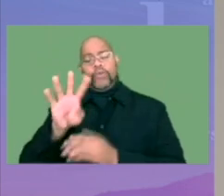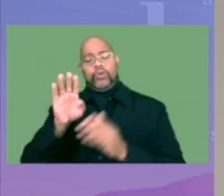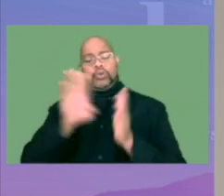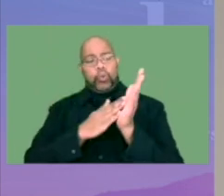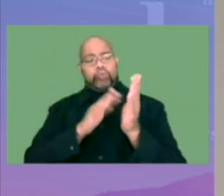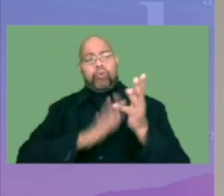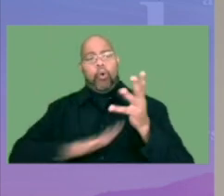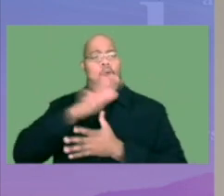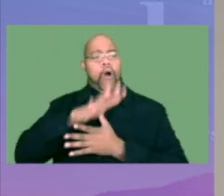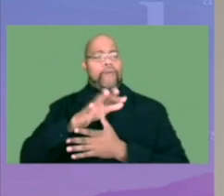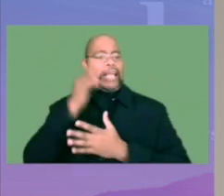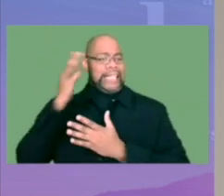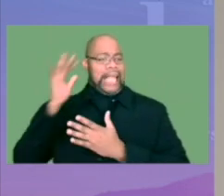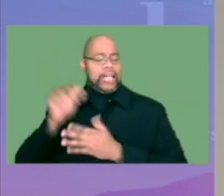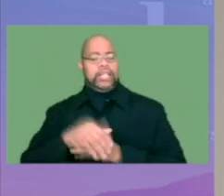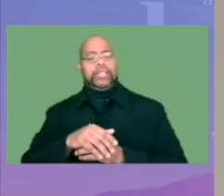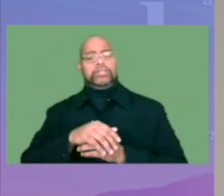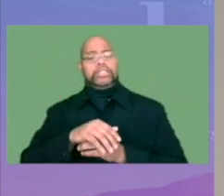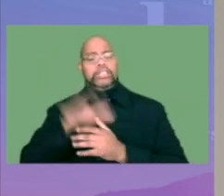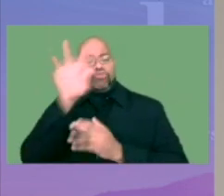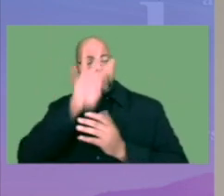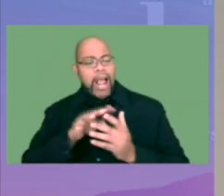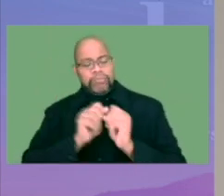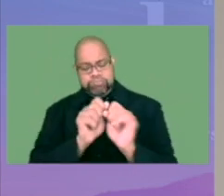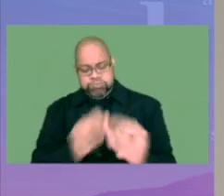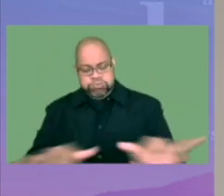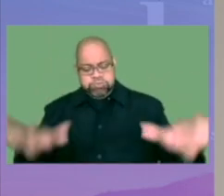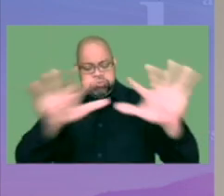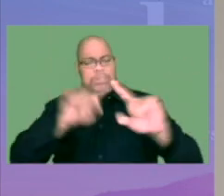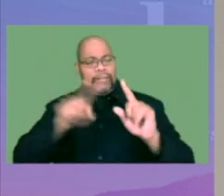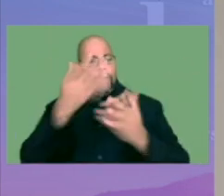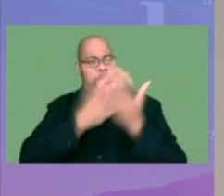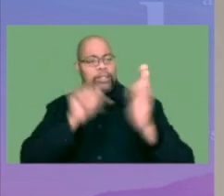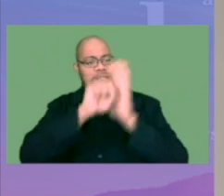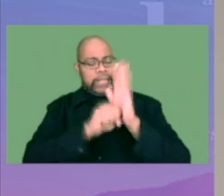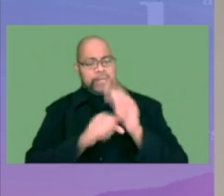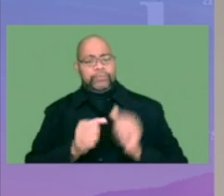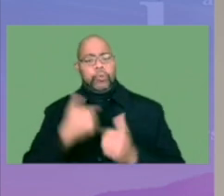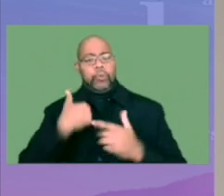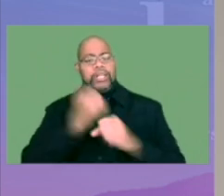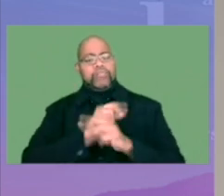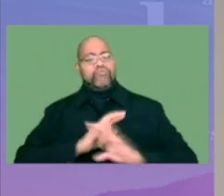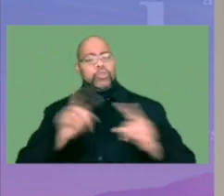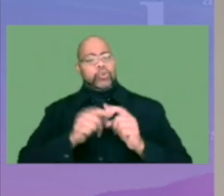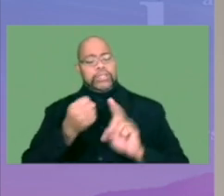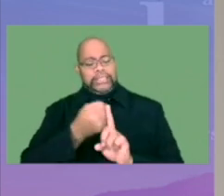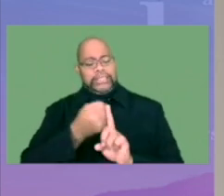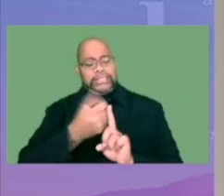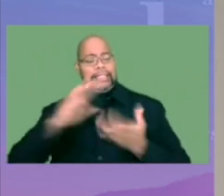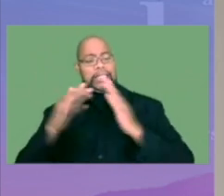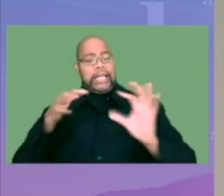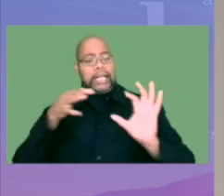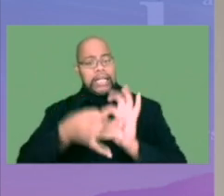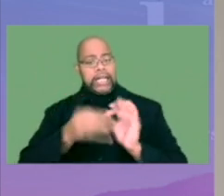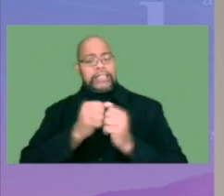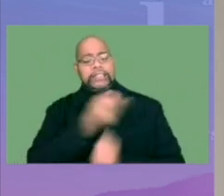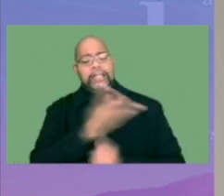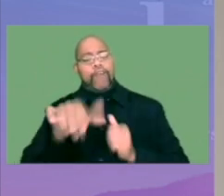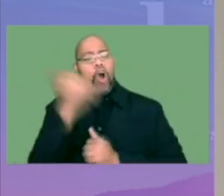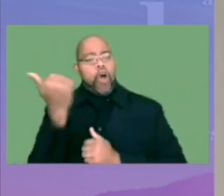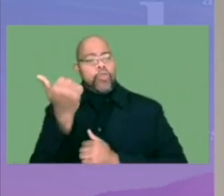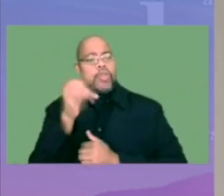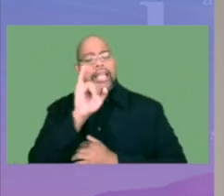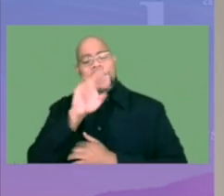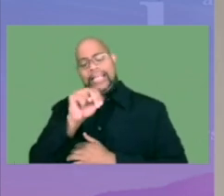the state of Indiana, geographically dispersed amongst the state. We're getting ready to expand CityConnects in several